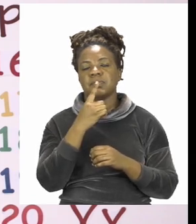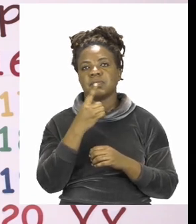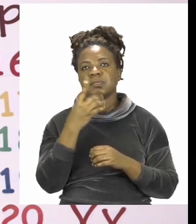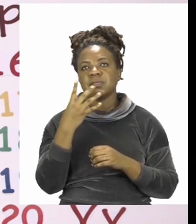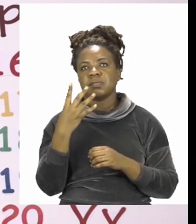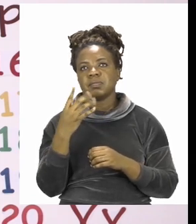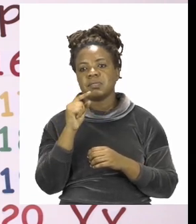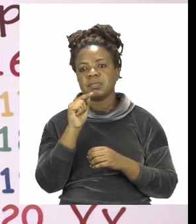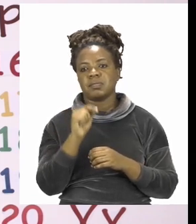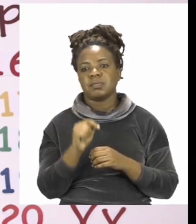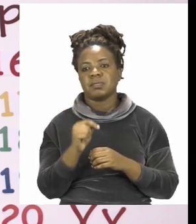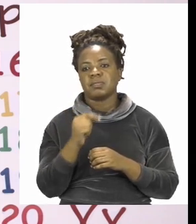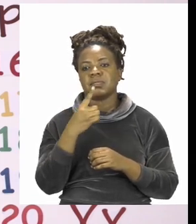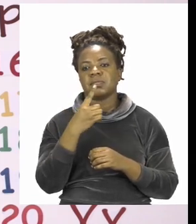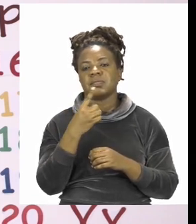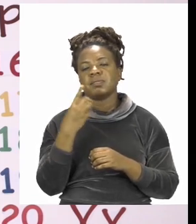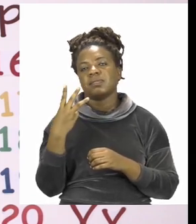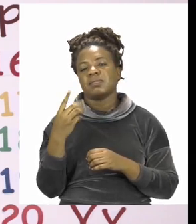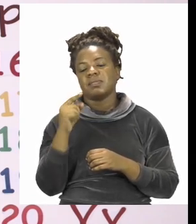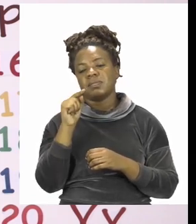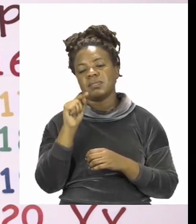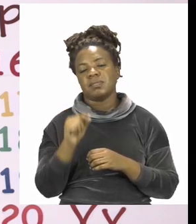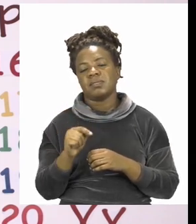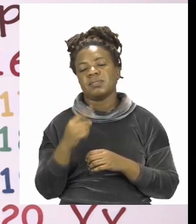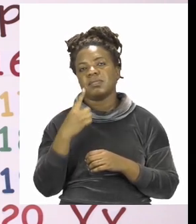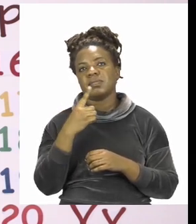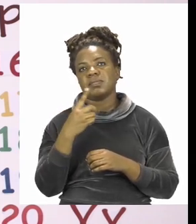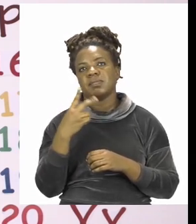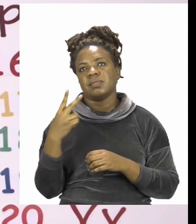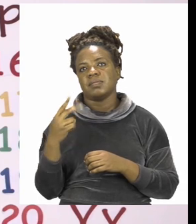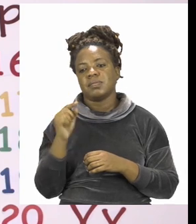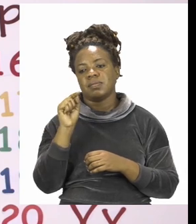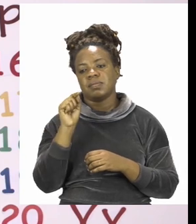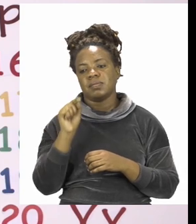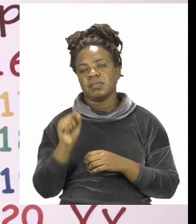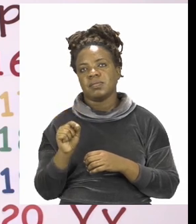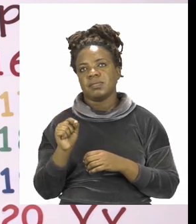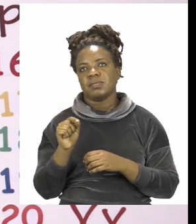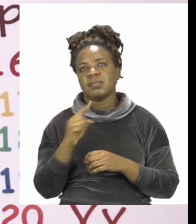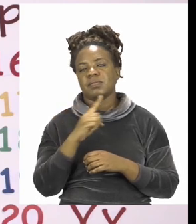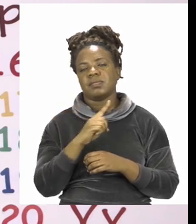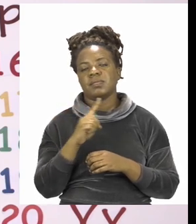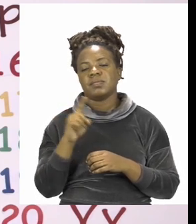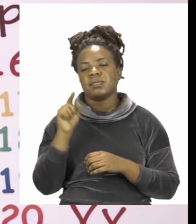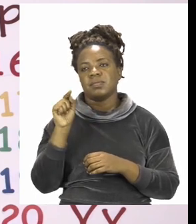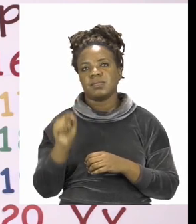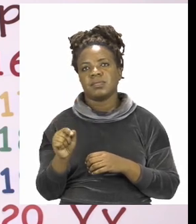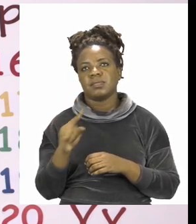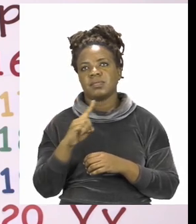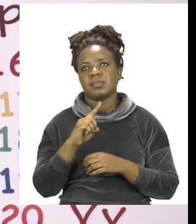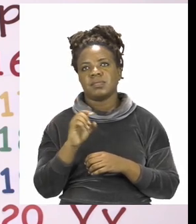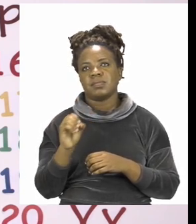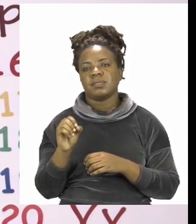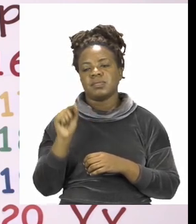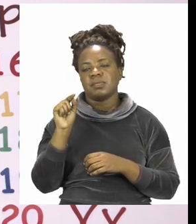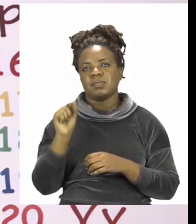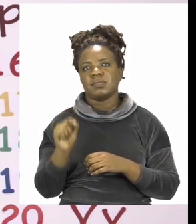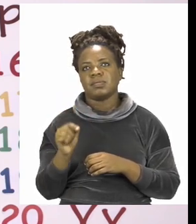13, 12, 11, 10,